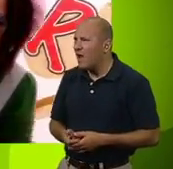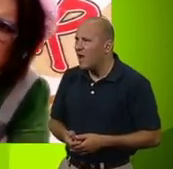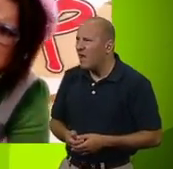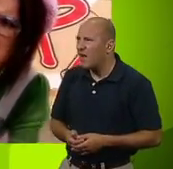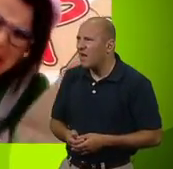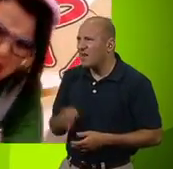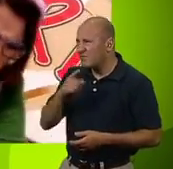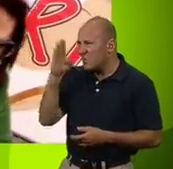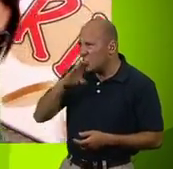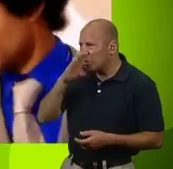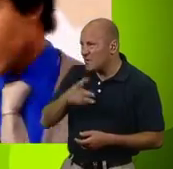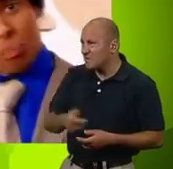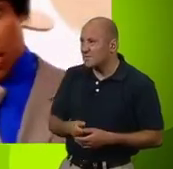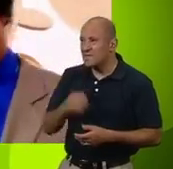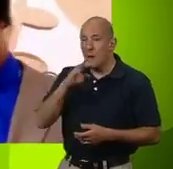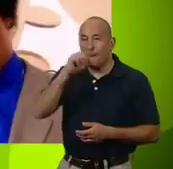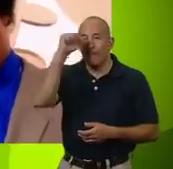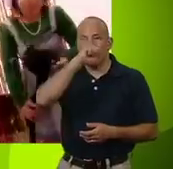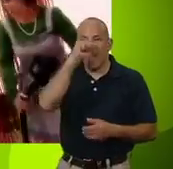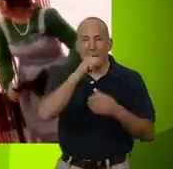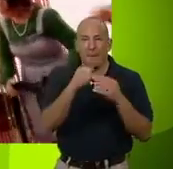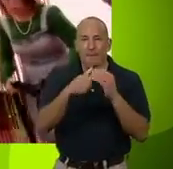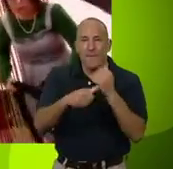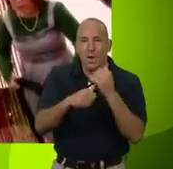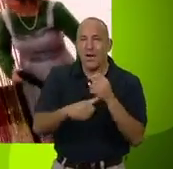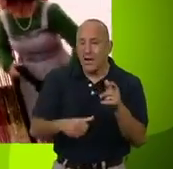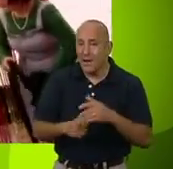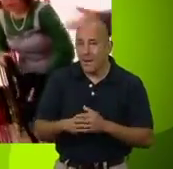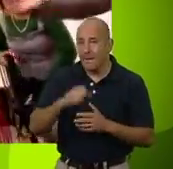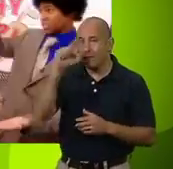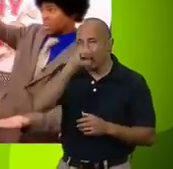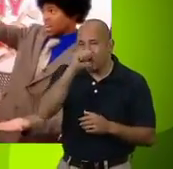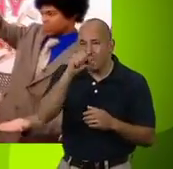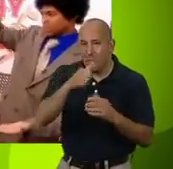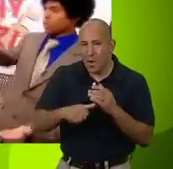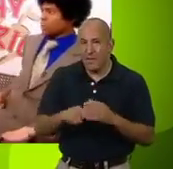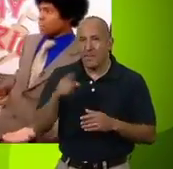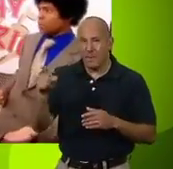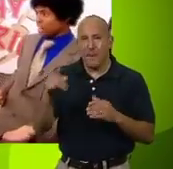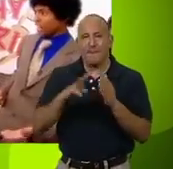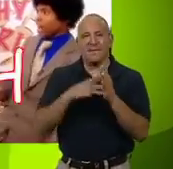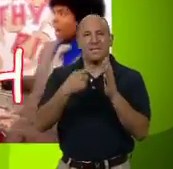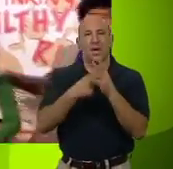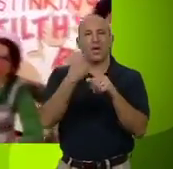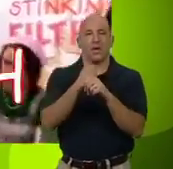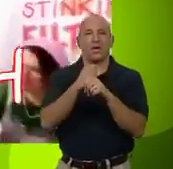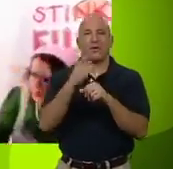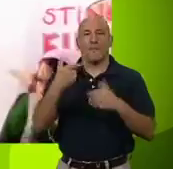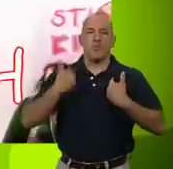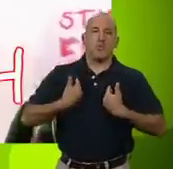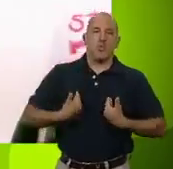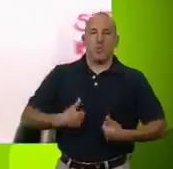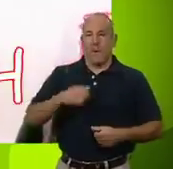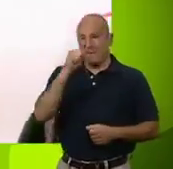Ha-ha! But he stunk! Stunk of pig manure, Bronwyn. That's right. Pig manure. This is Mr. Guido Gilly, a millionaire